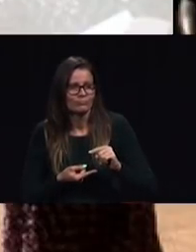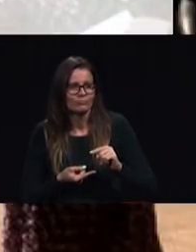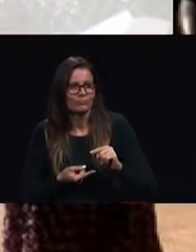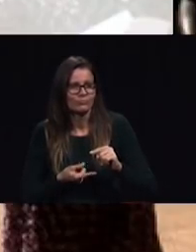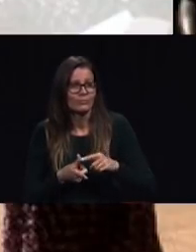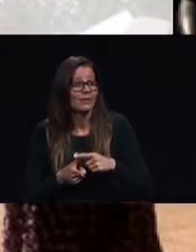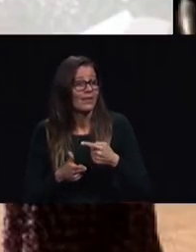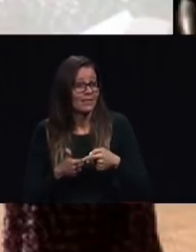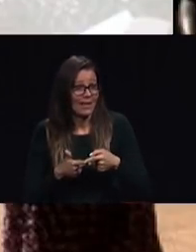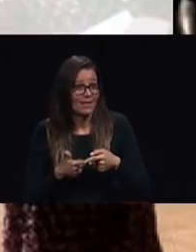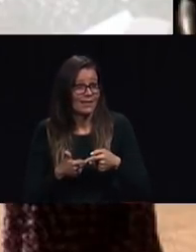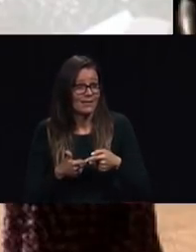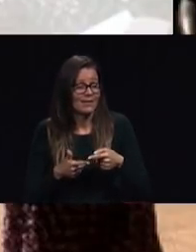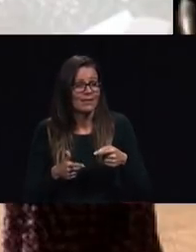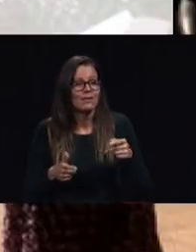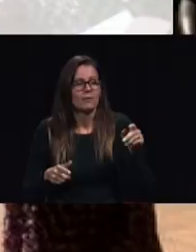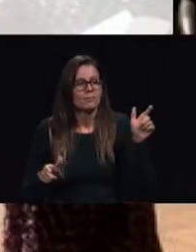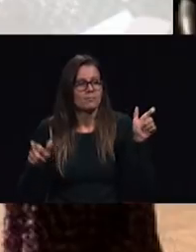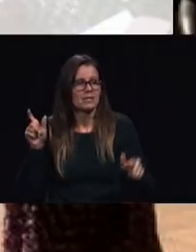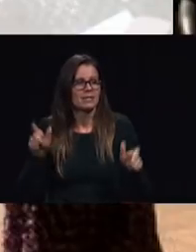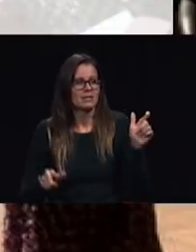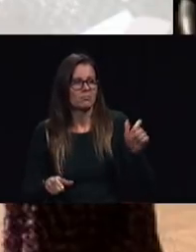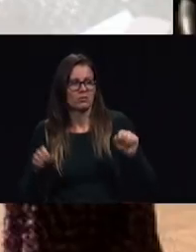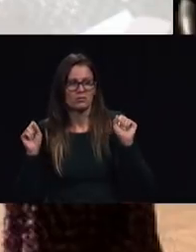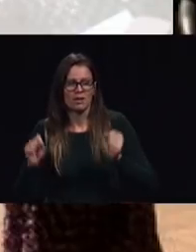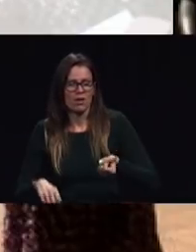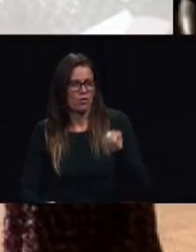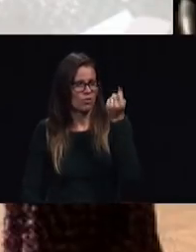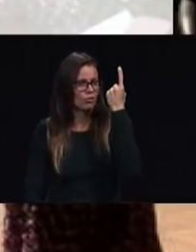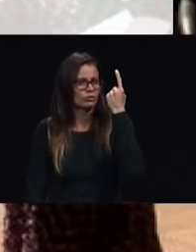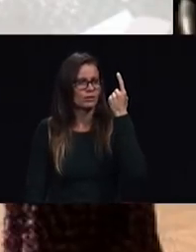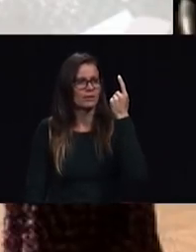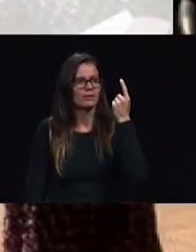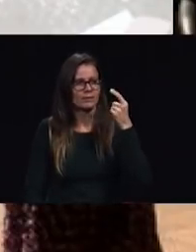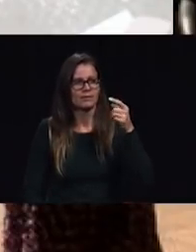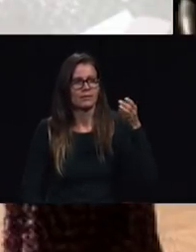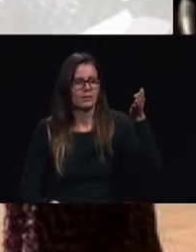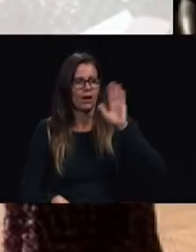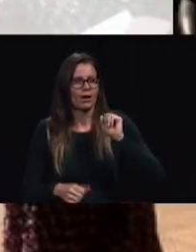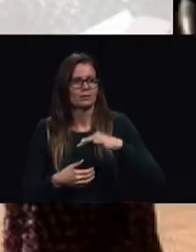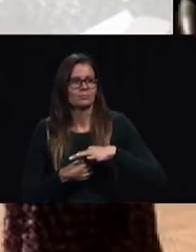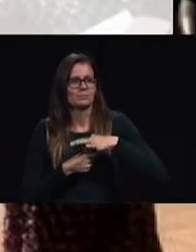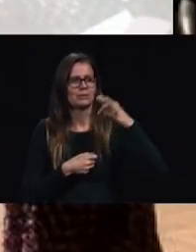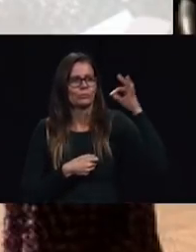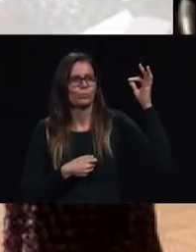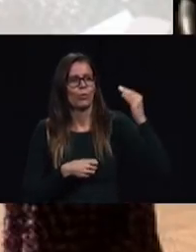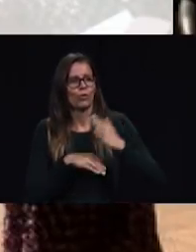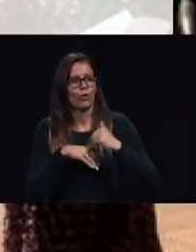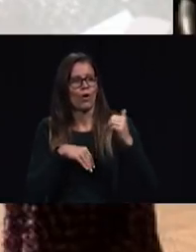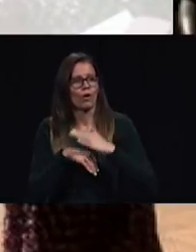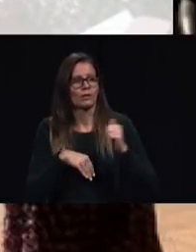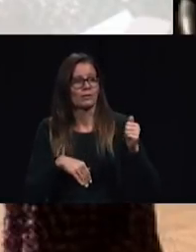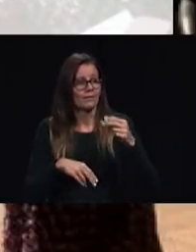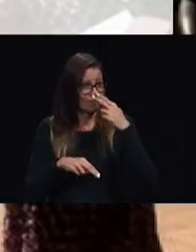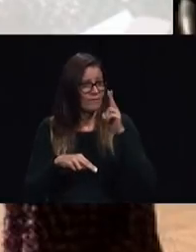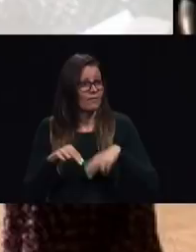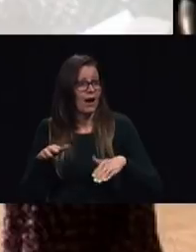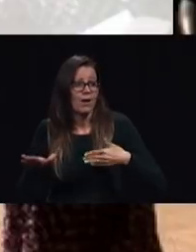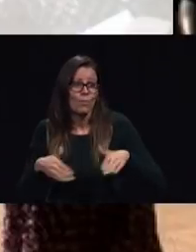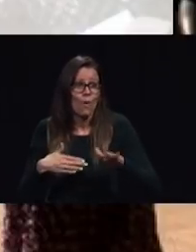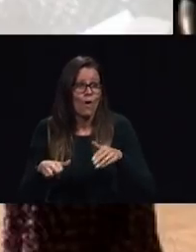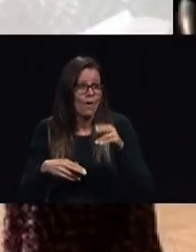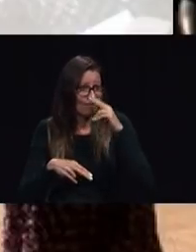the call of God's spirit fun walks and runs which will be an intrinsic part of the Japanese union